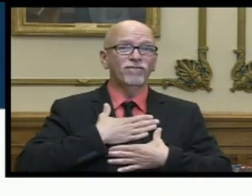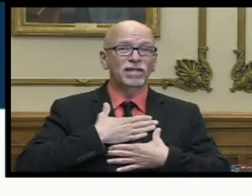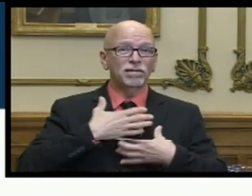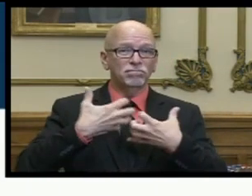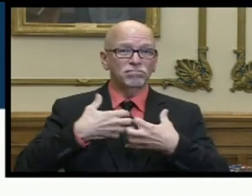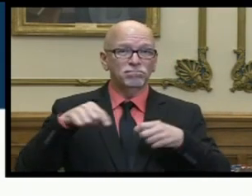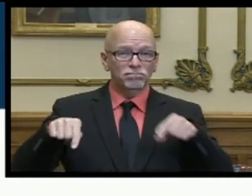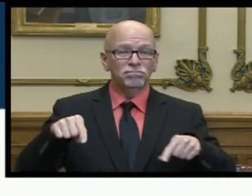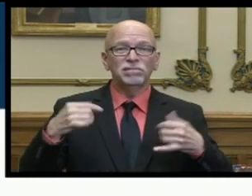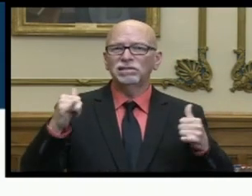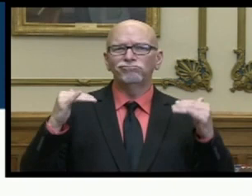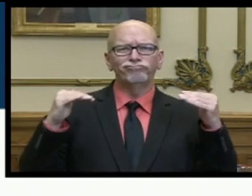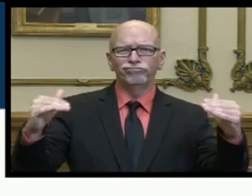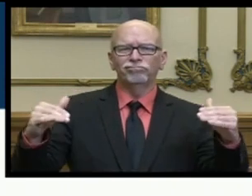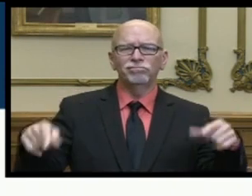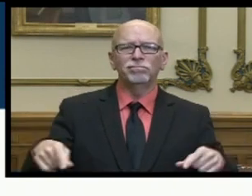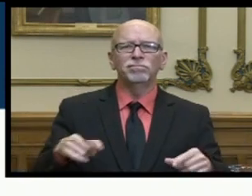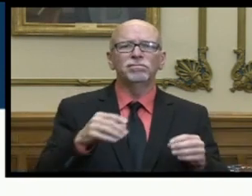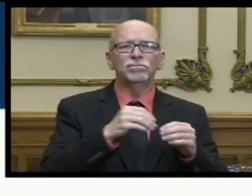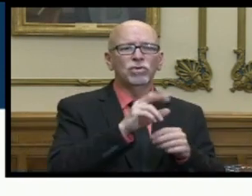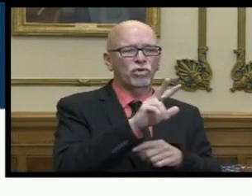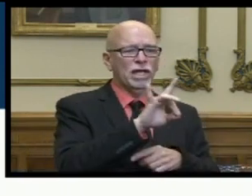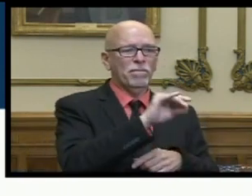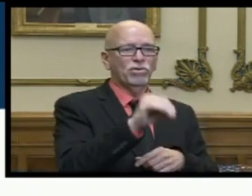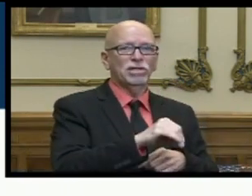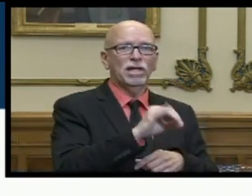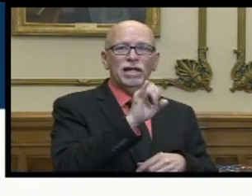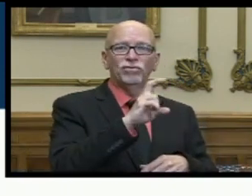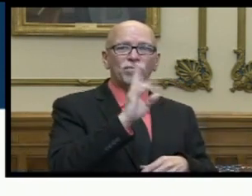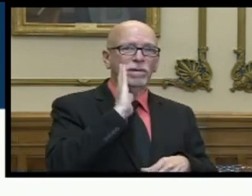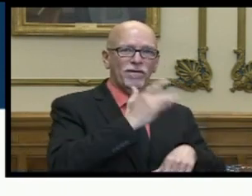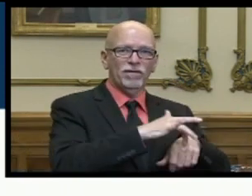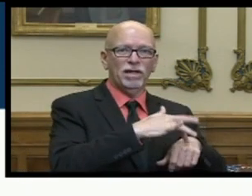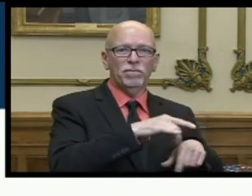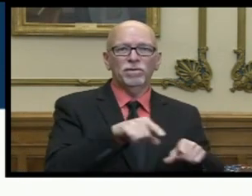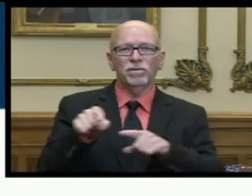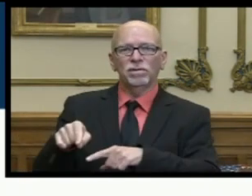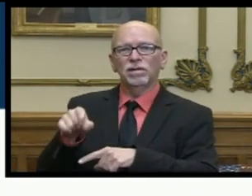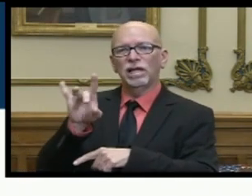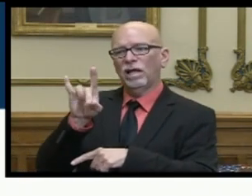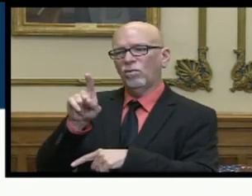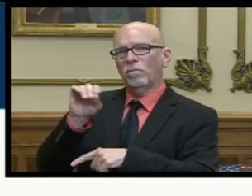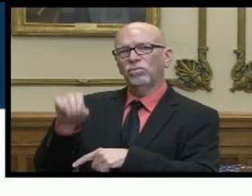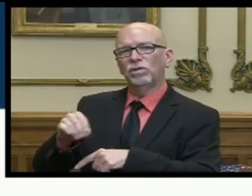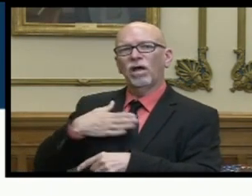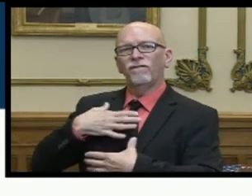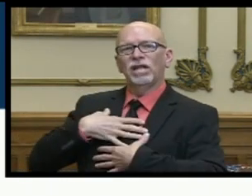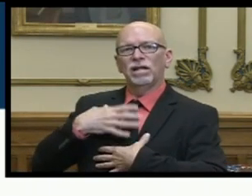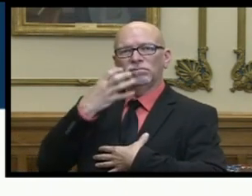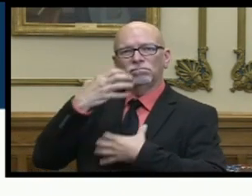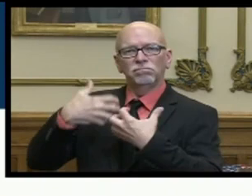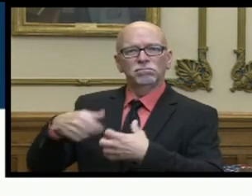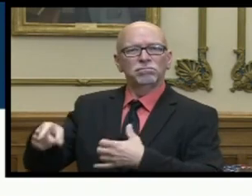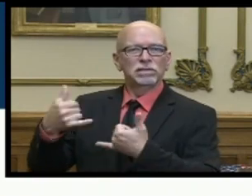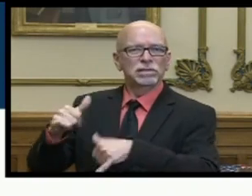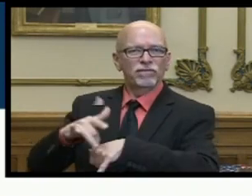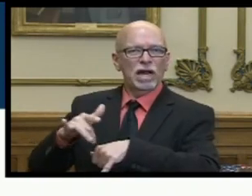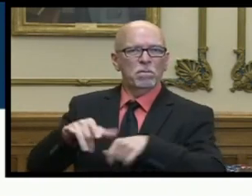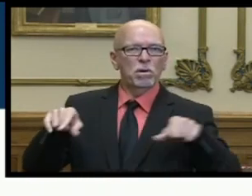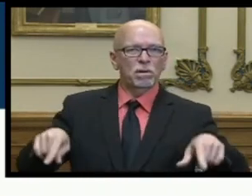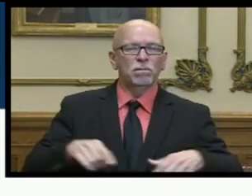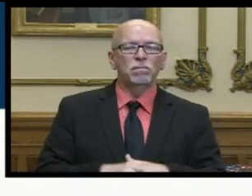capacity is holding steady with more than 38 percent of our icu beds and more than 81 percent of our ventilators still available